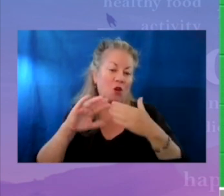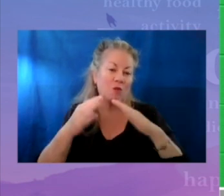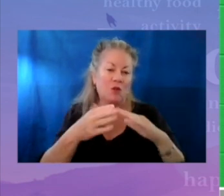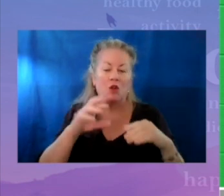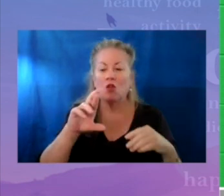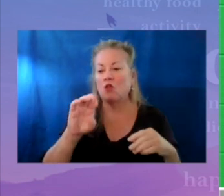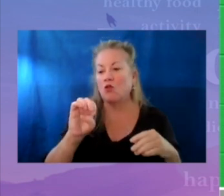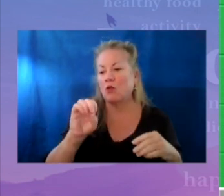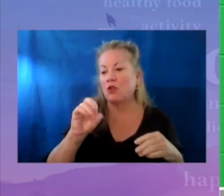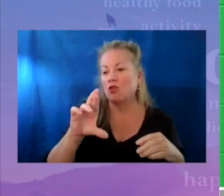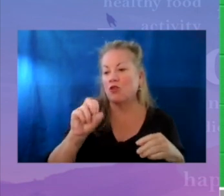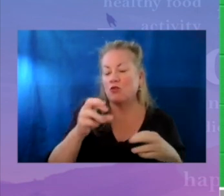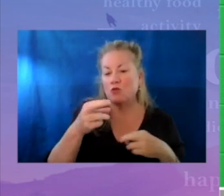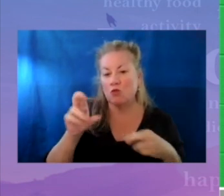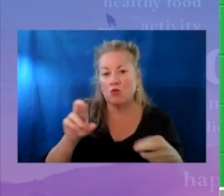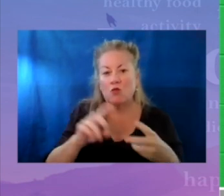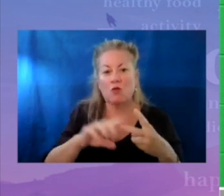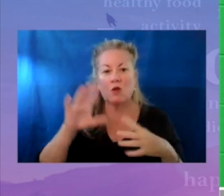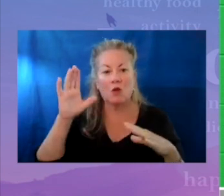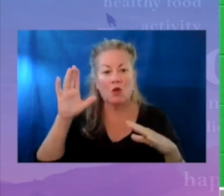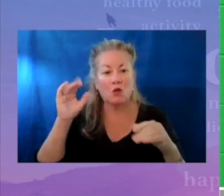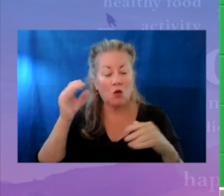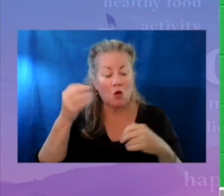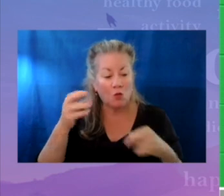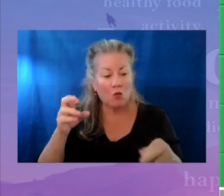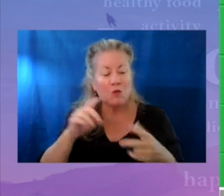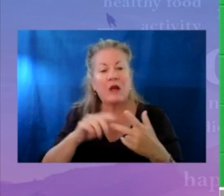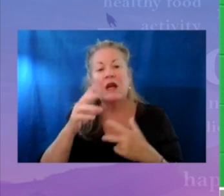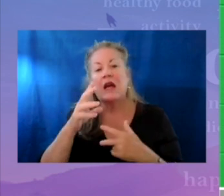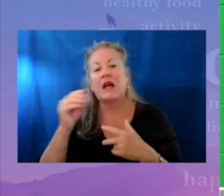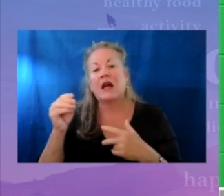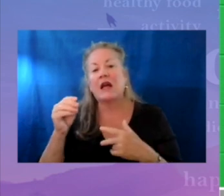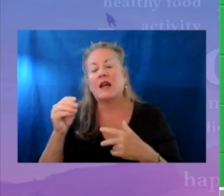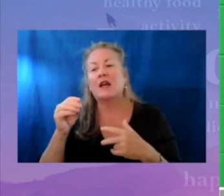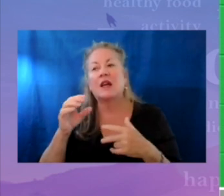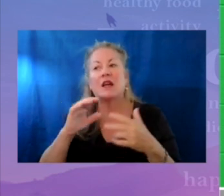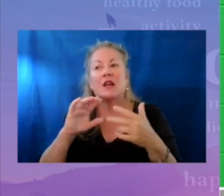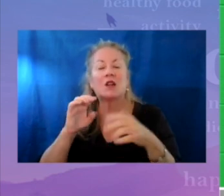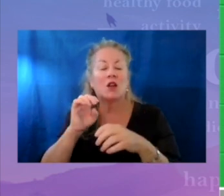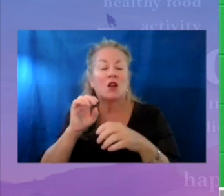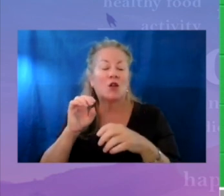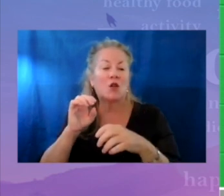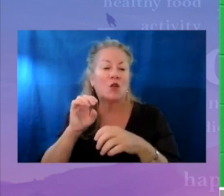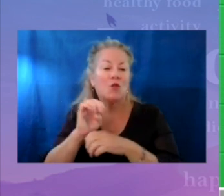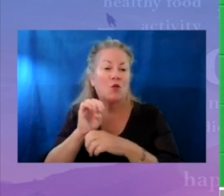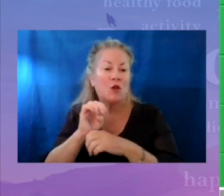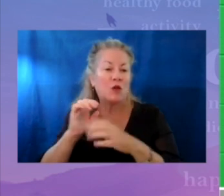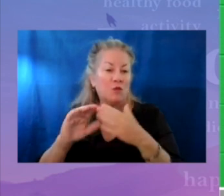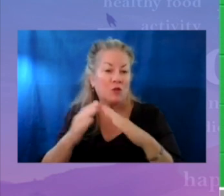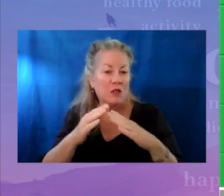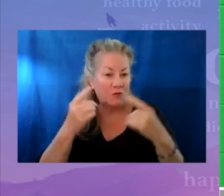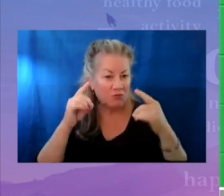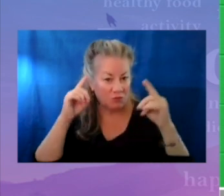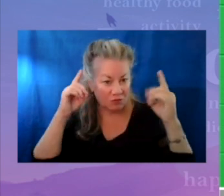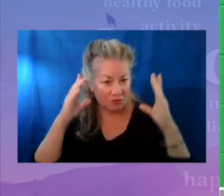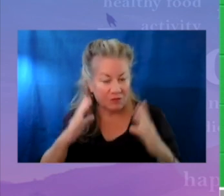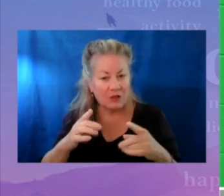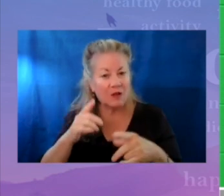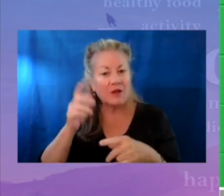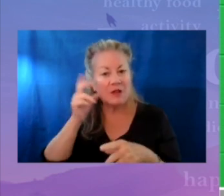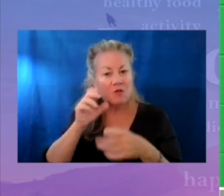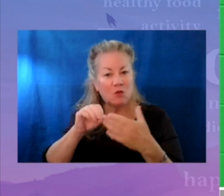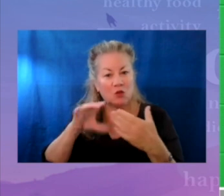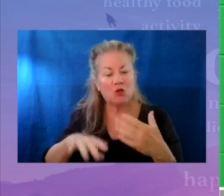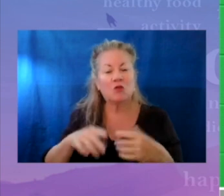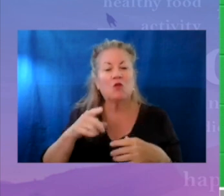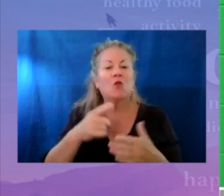our community resource room, we've opened up the HOPE room, and we have employed a community achieves facilitator. Let's hear from one of our students